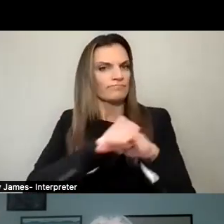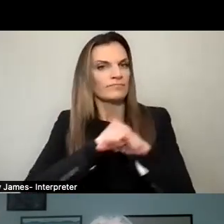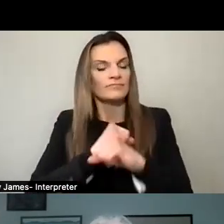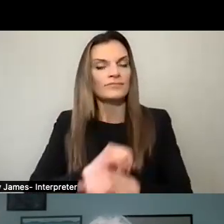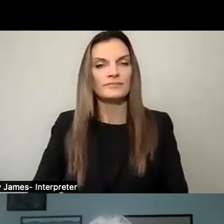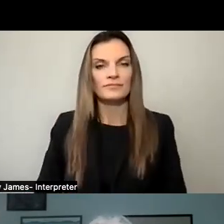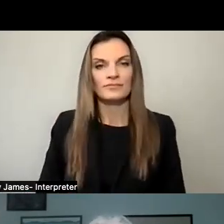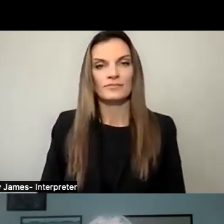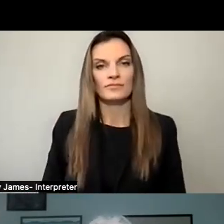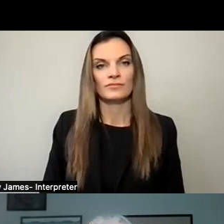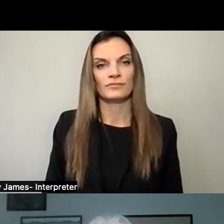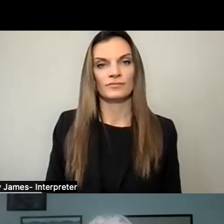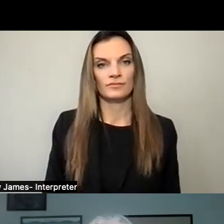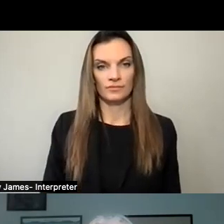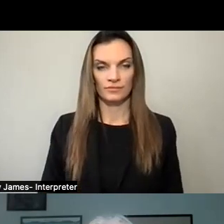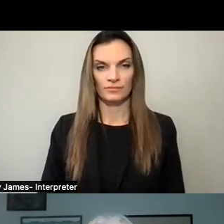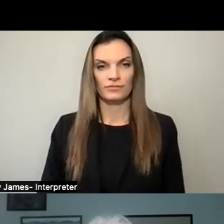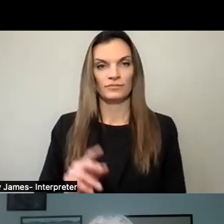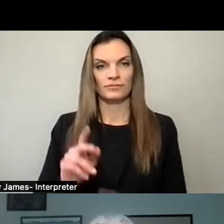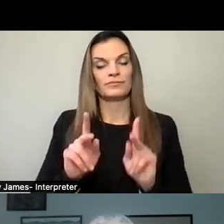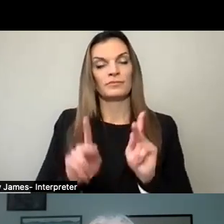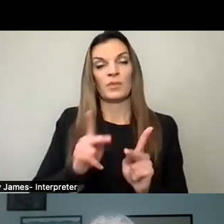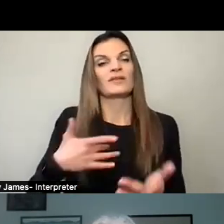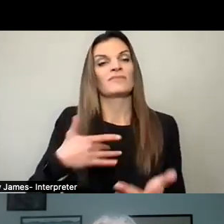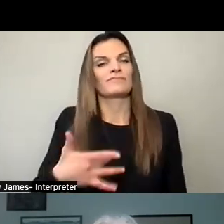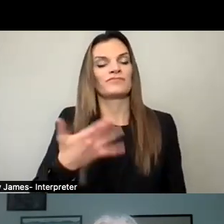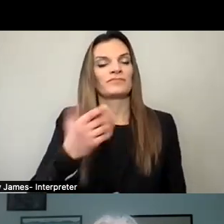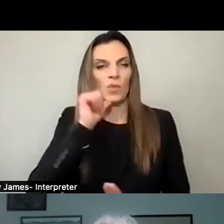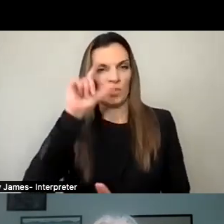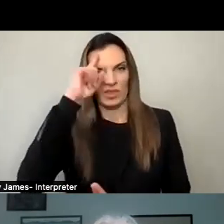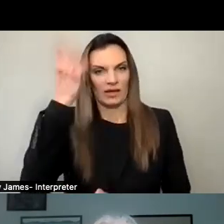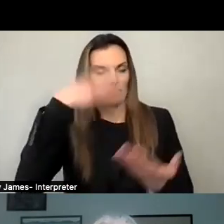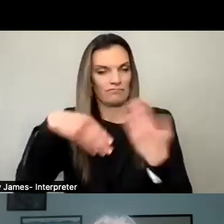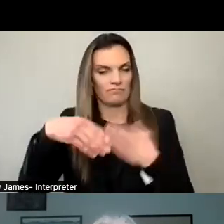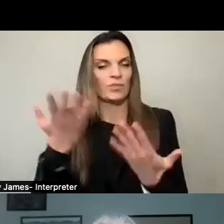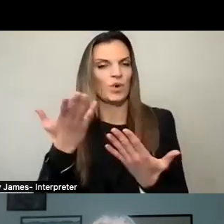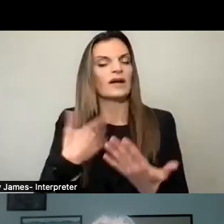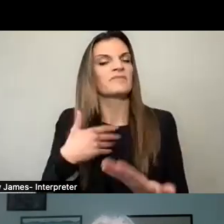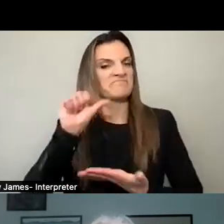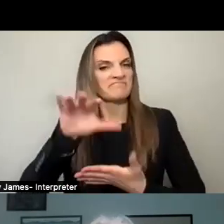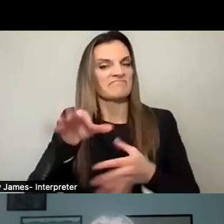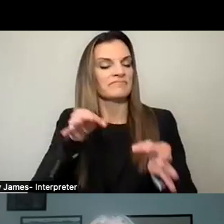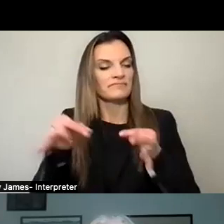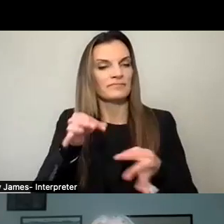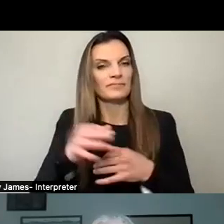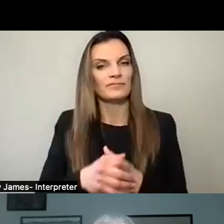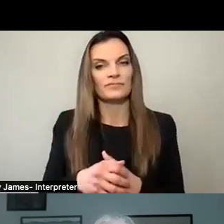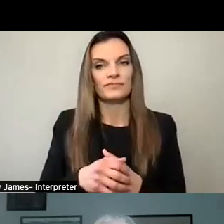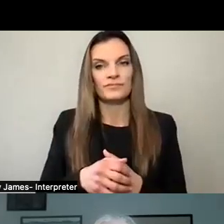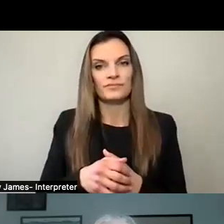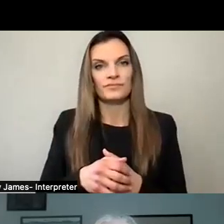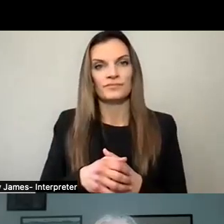An area that people don't often think about is something that is the interaction